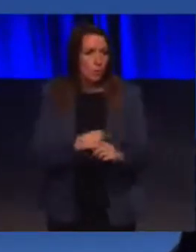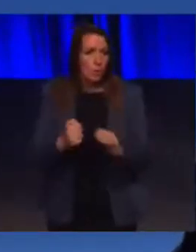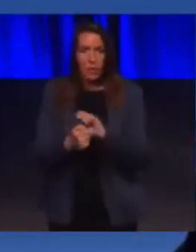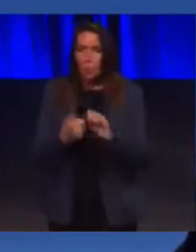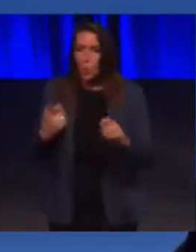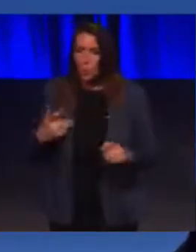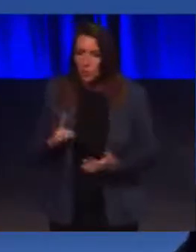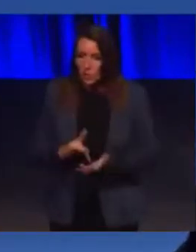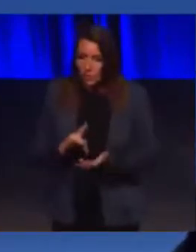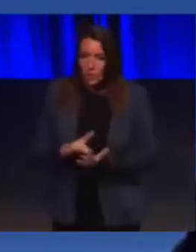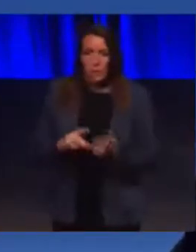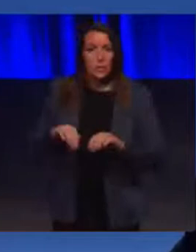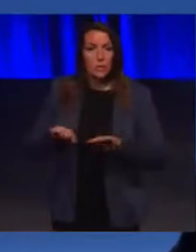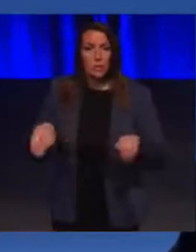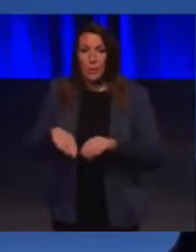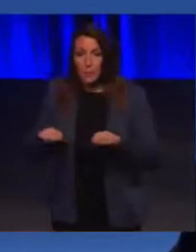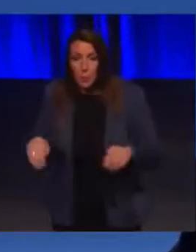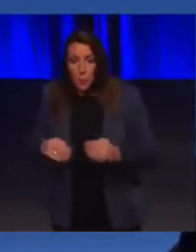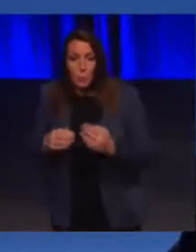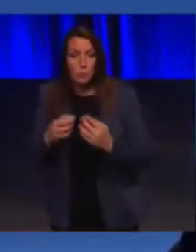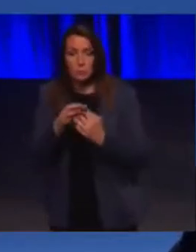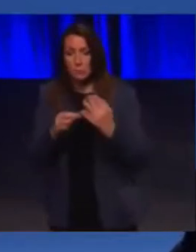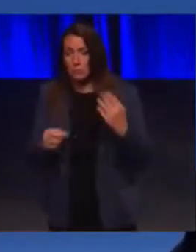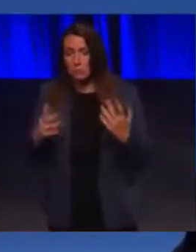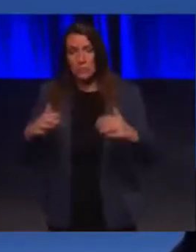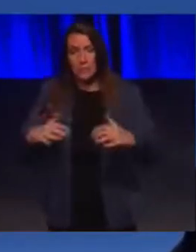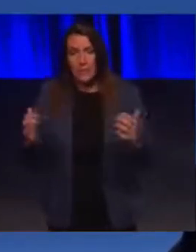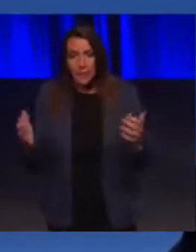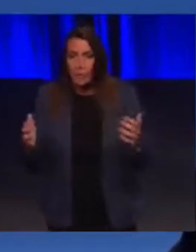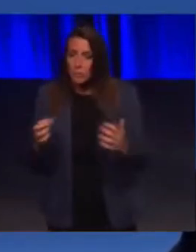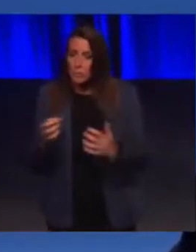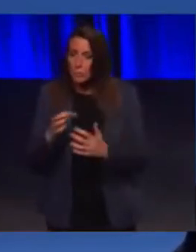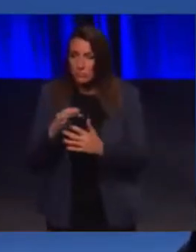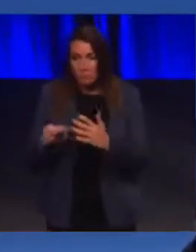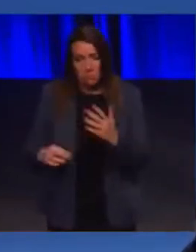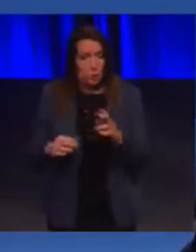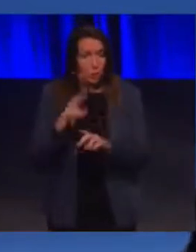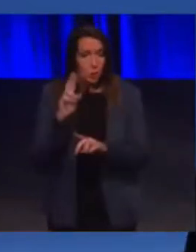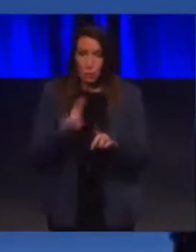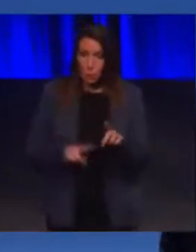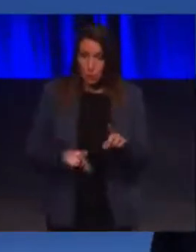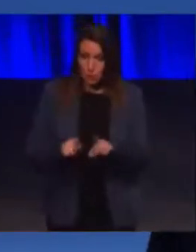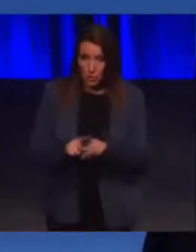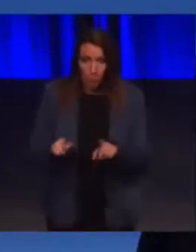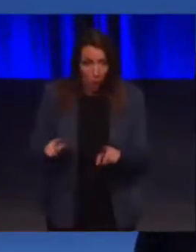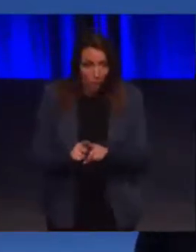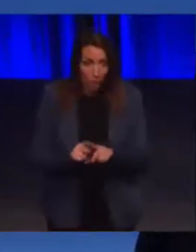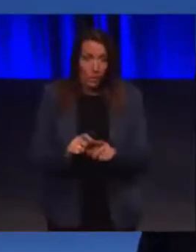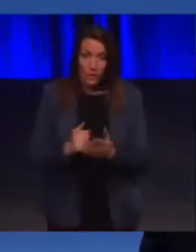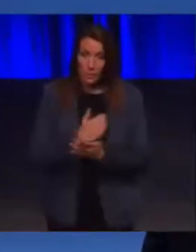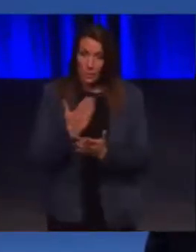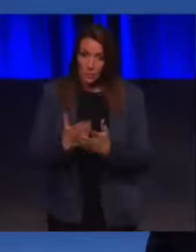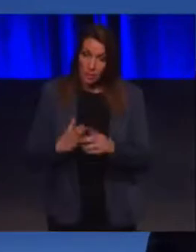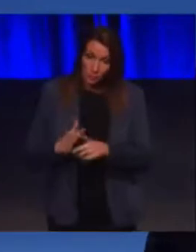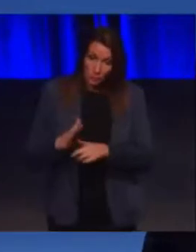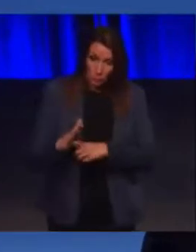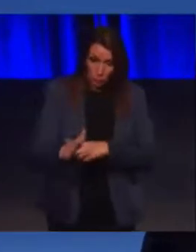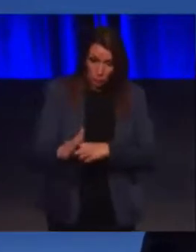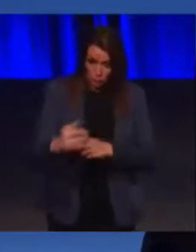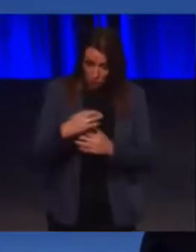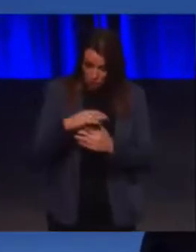particularly swimming pools, large stadium arenas, schools, and creating future